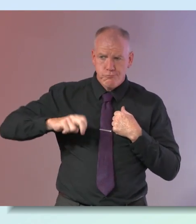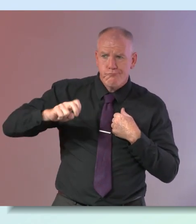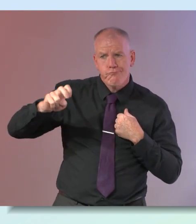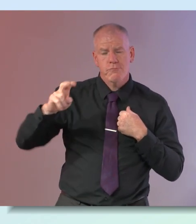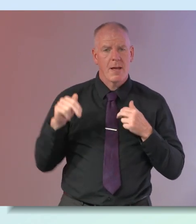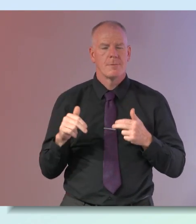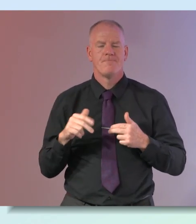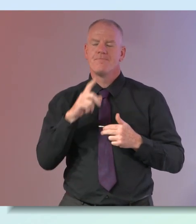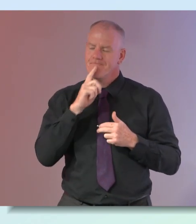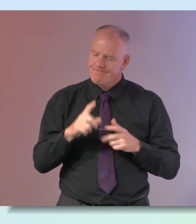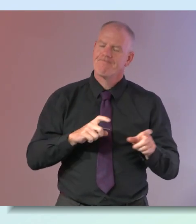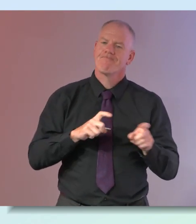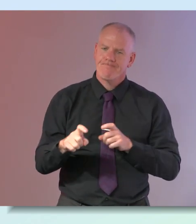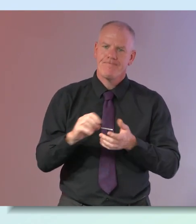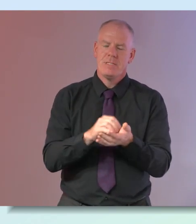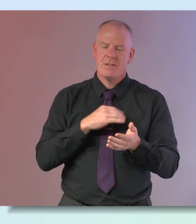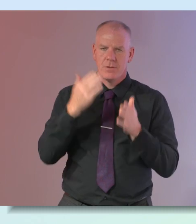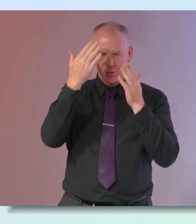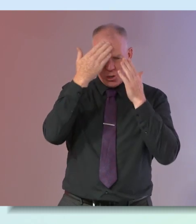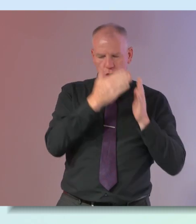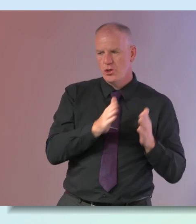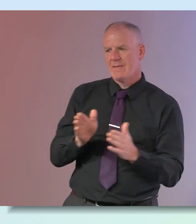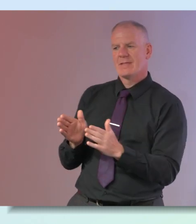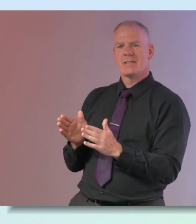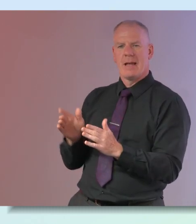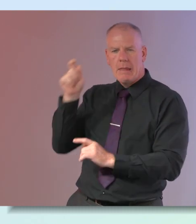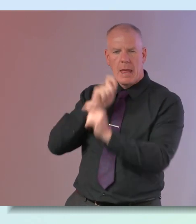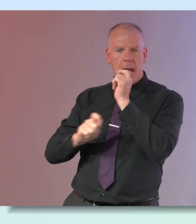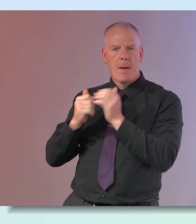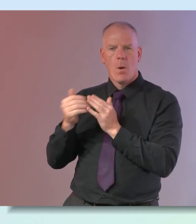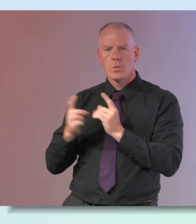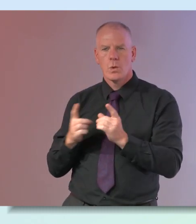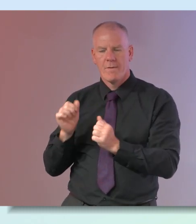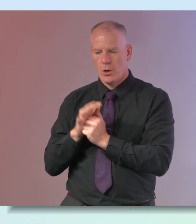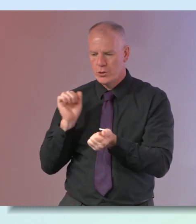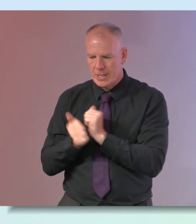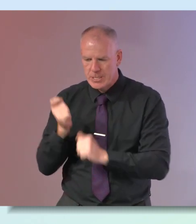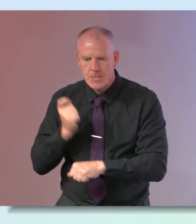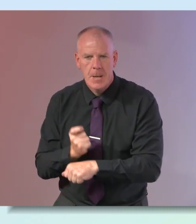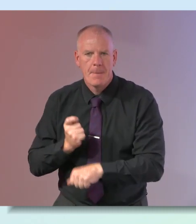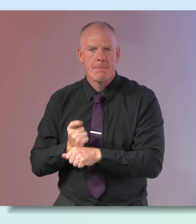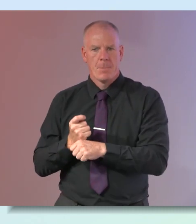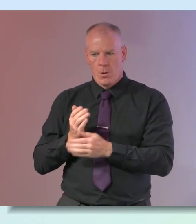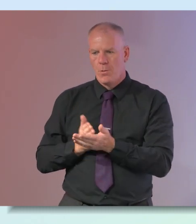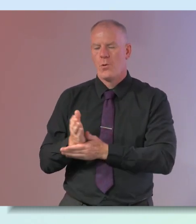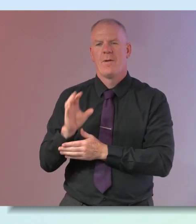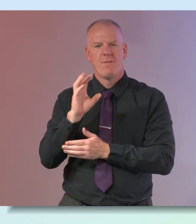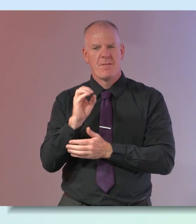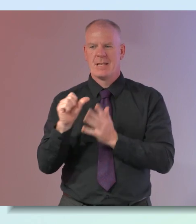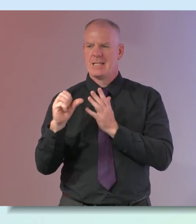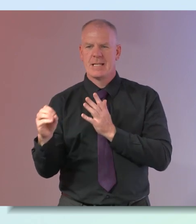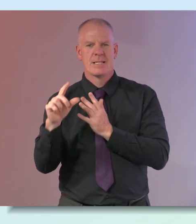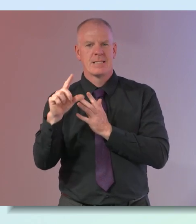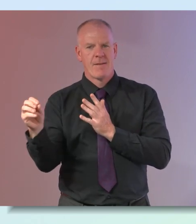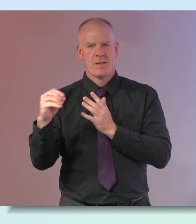need to maybe have a shift in the way we think about our changing time and ongoing into our 50s 60s and 70s and